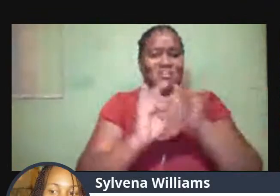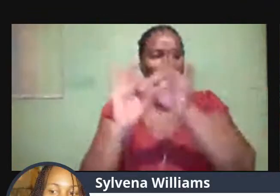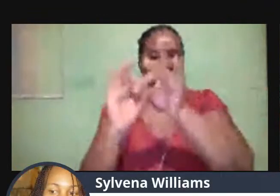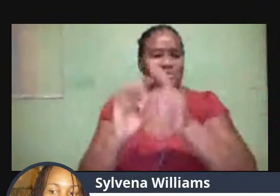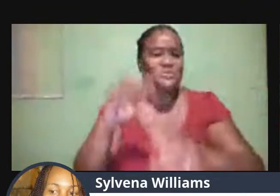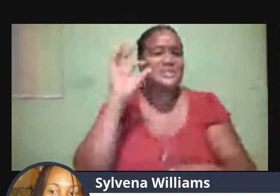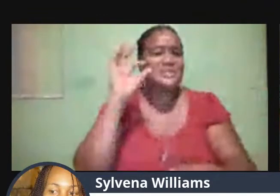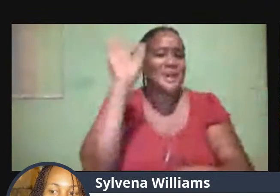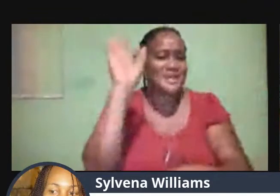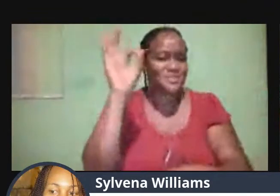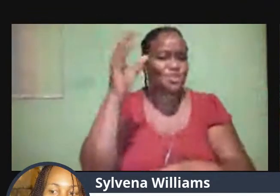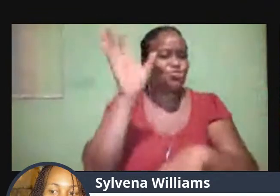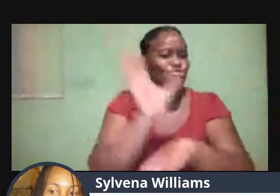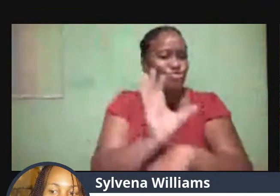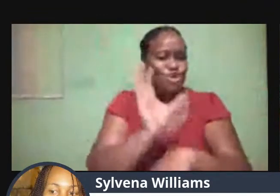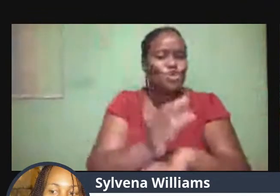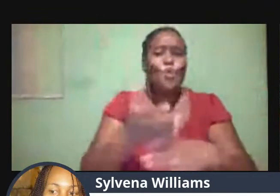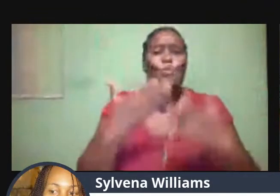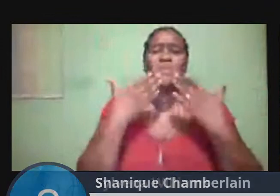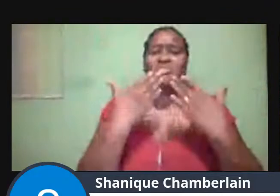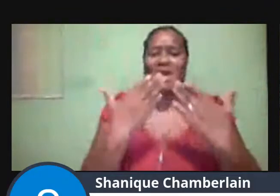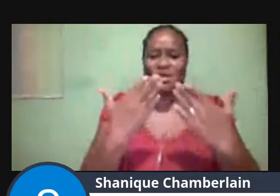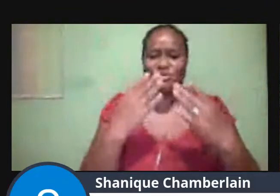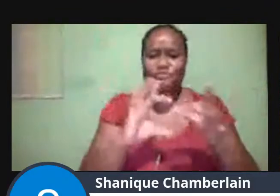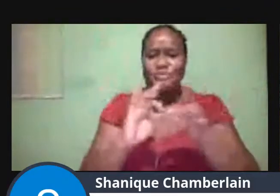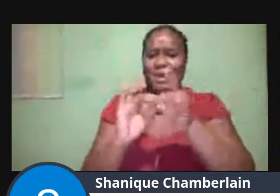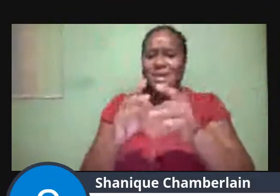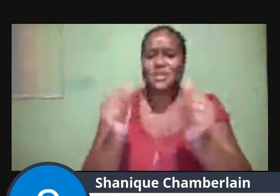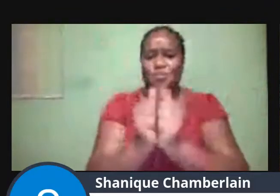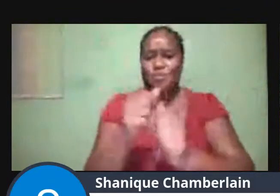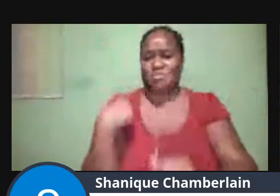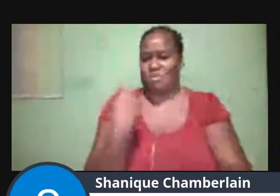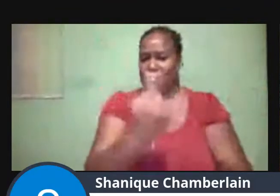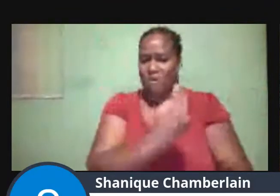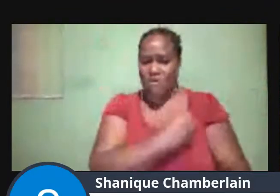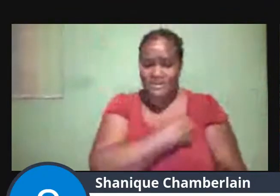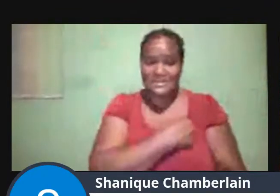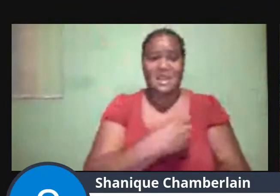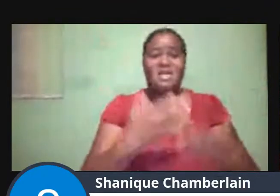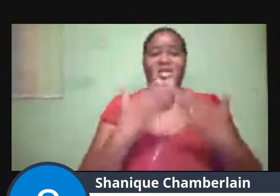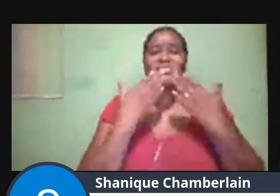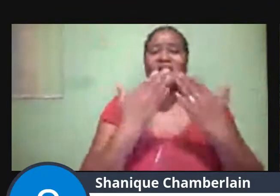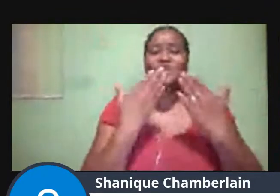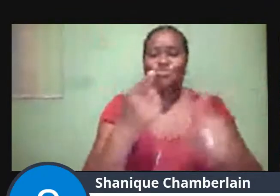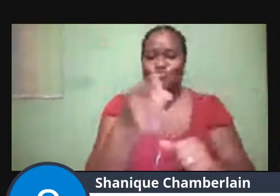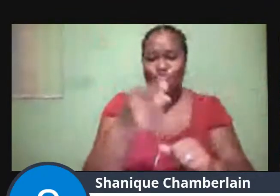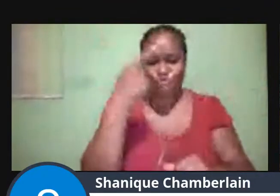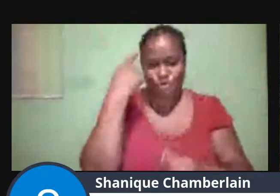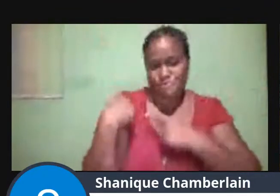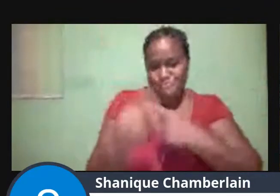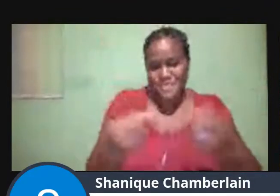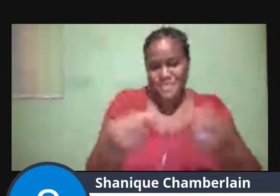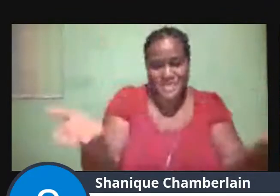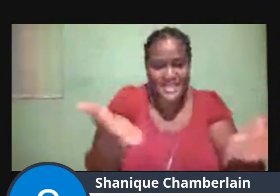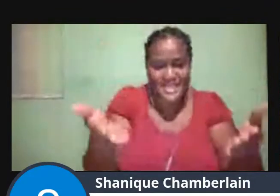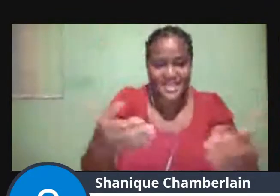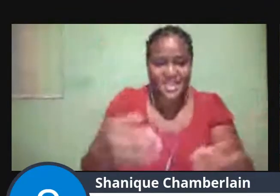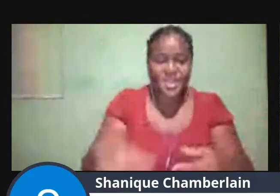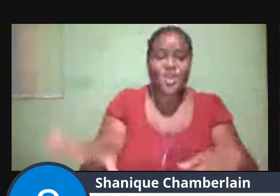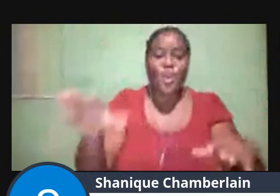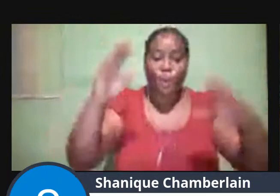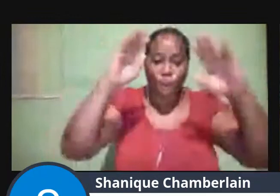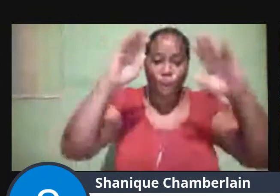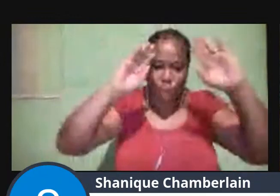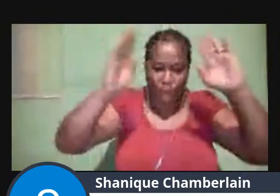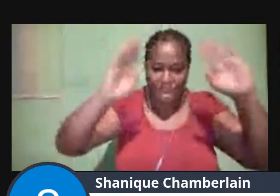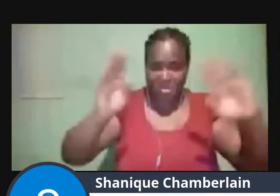partnering with us. Thank you for being here. Welcome. I see Sister Sylvina Williams just now. Welcome,